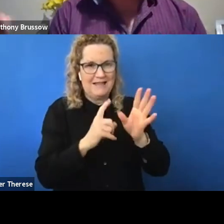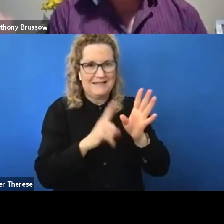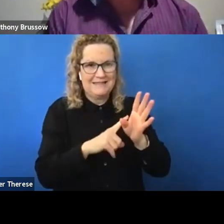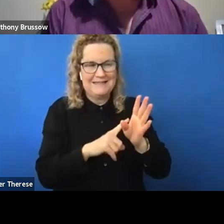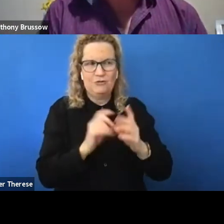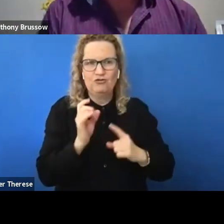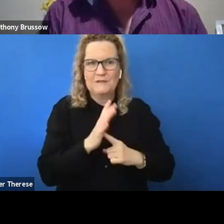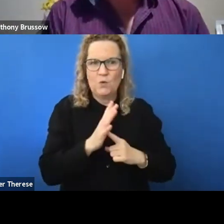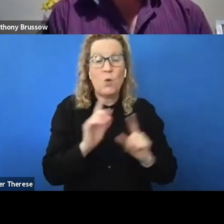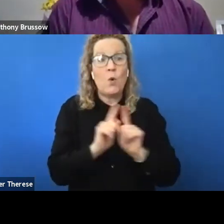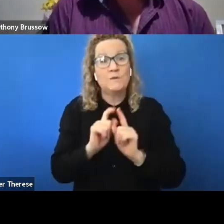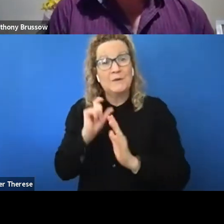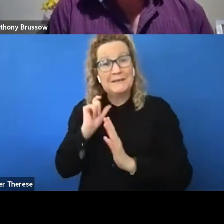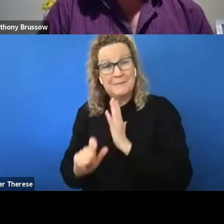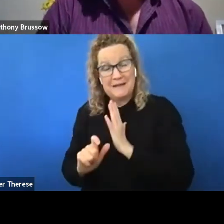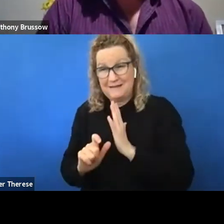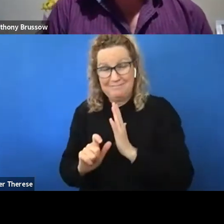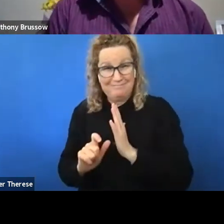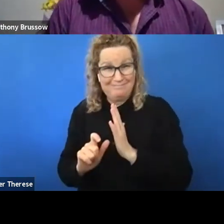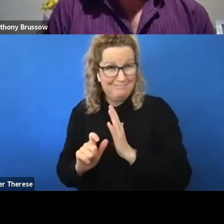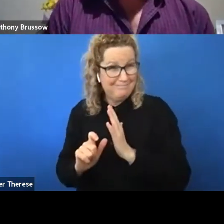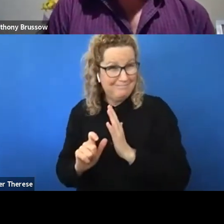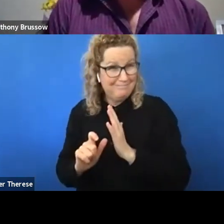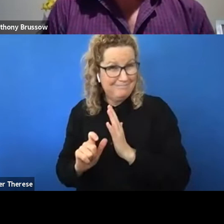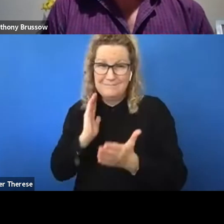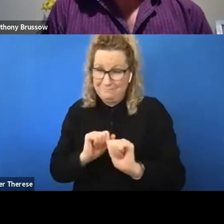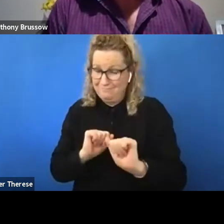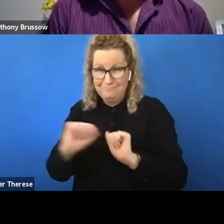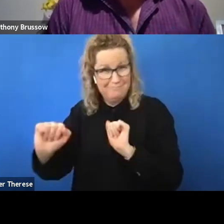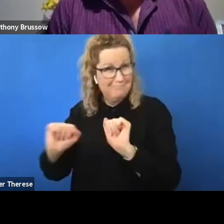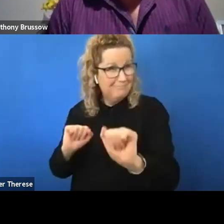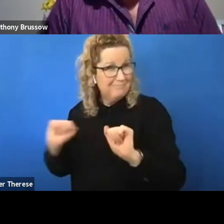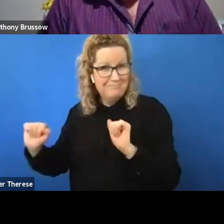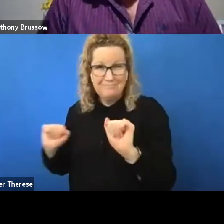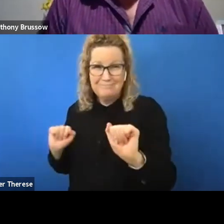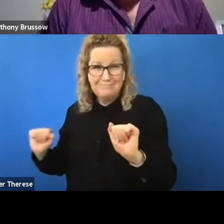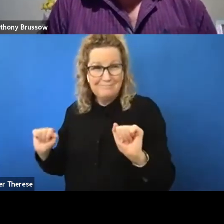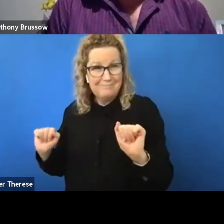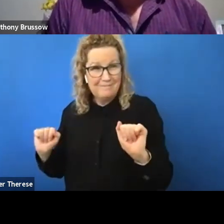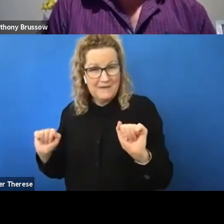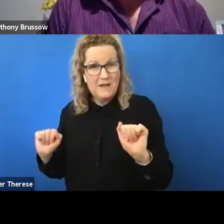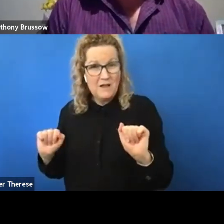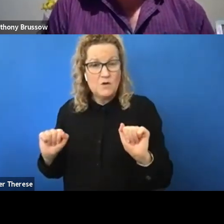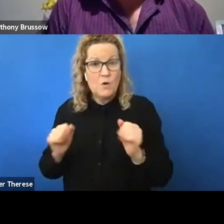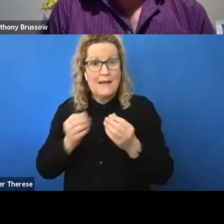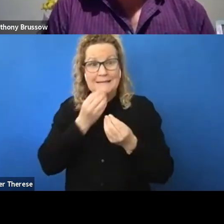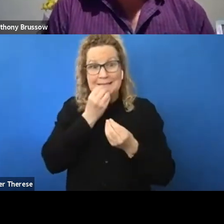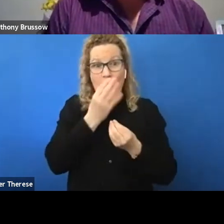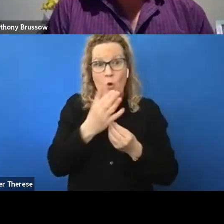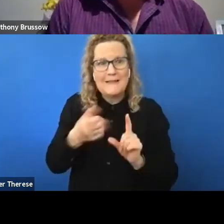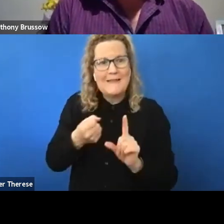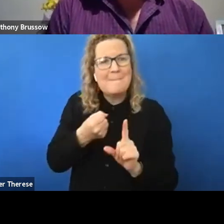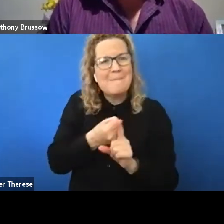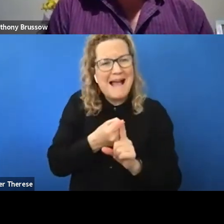that it's also deeply individual. So the impact of disclosing, you know,